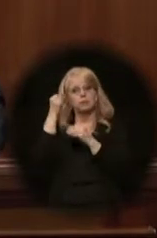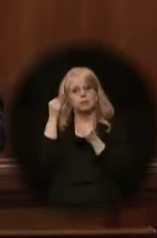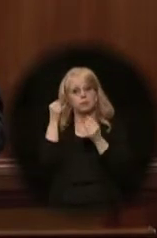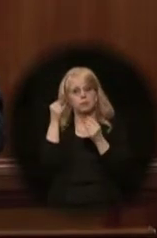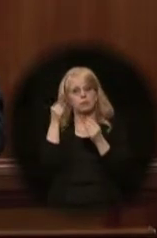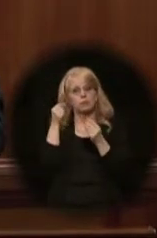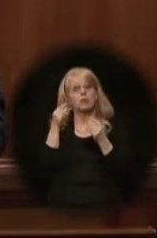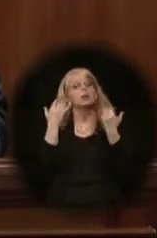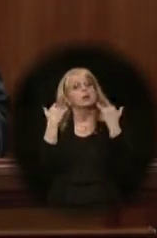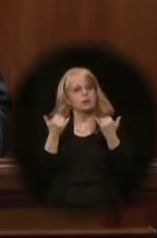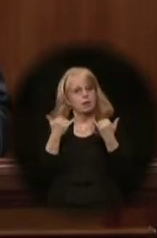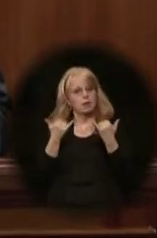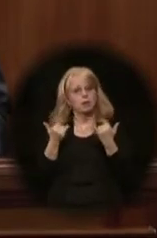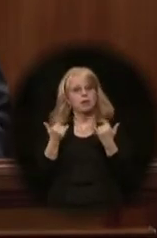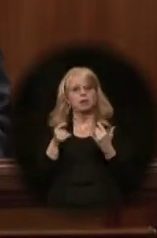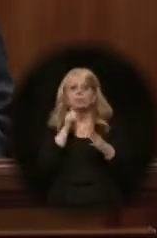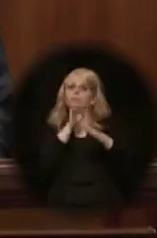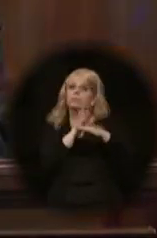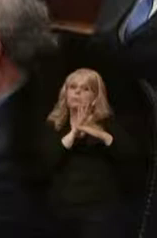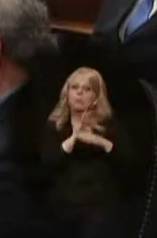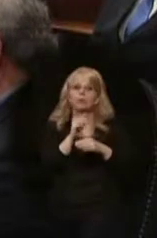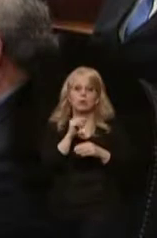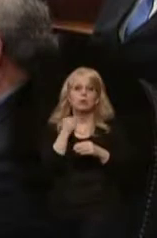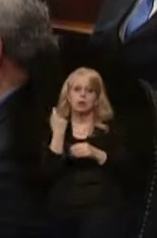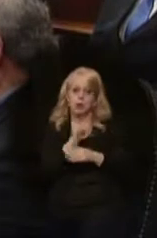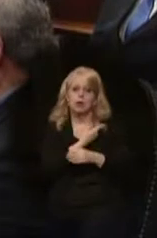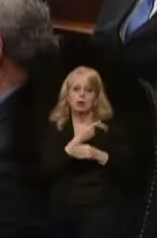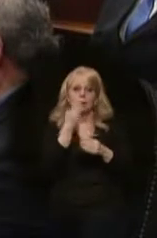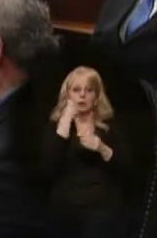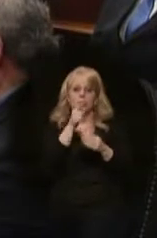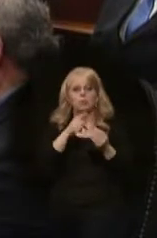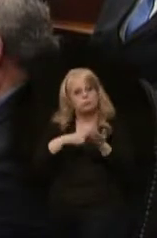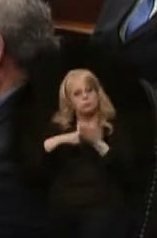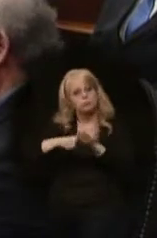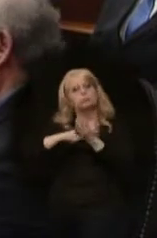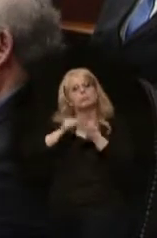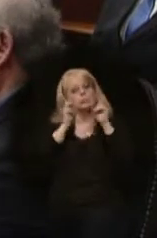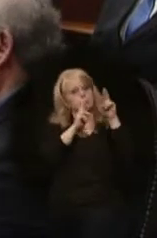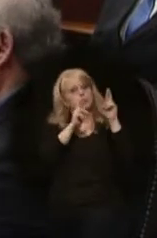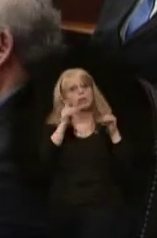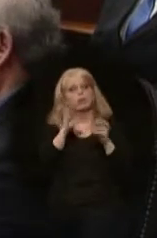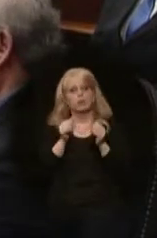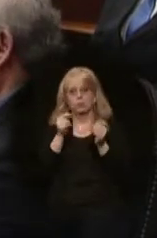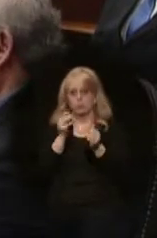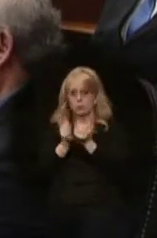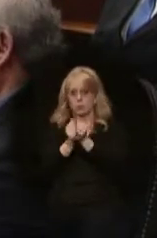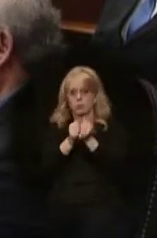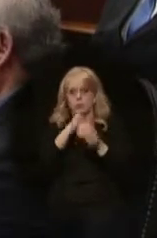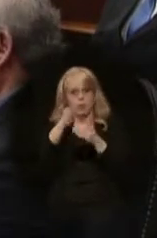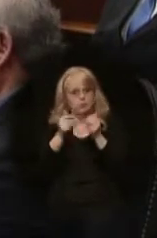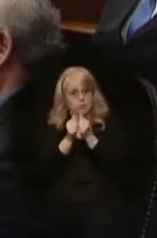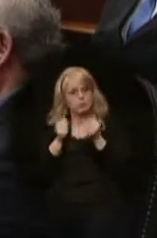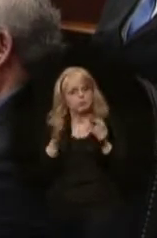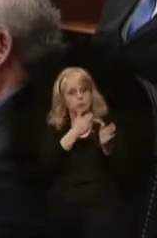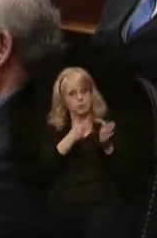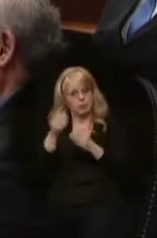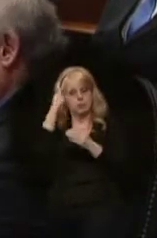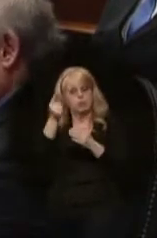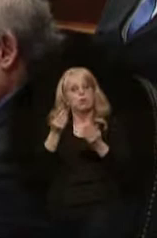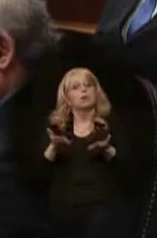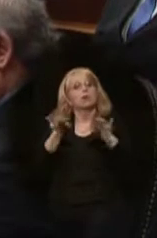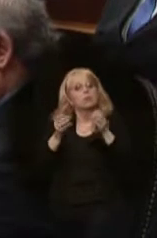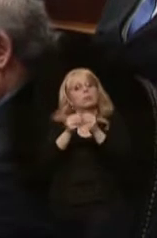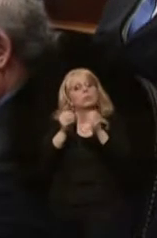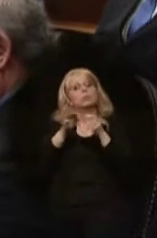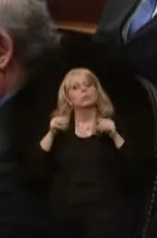Let's commit ourselves. Let's commit ourselves to a respectful debate that ends with a plan to offer more opportunity for more